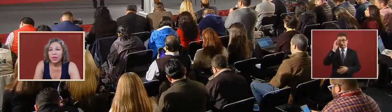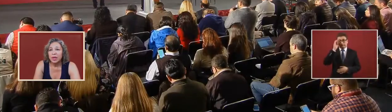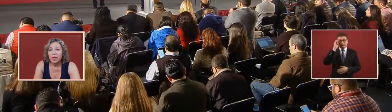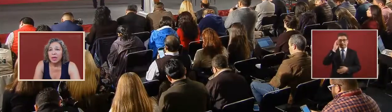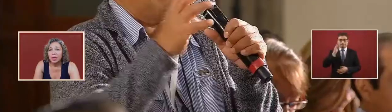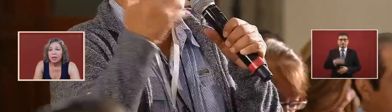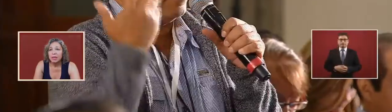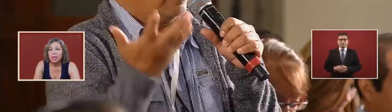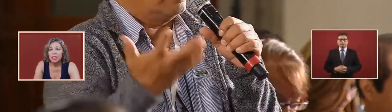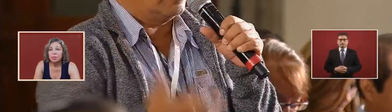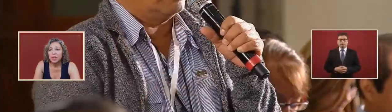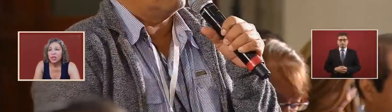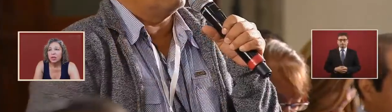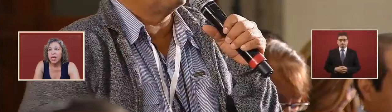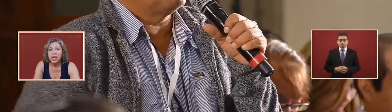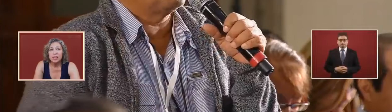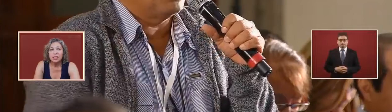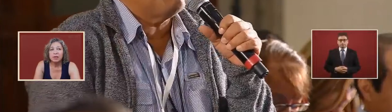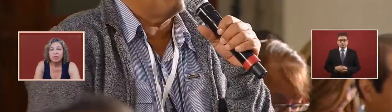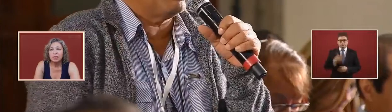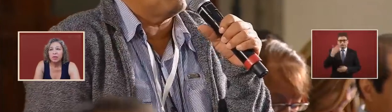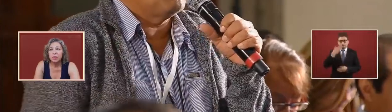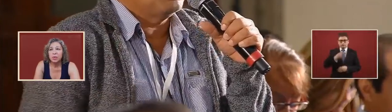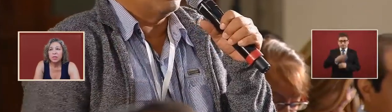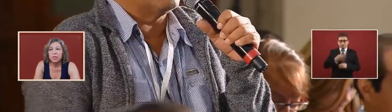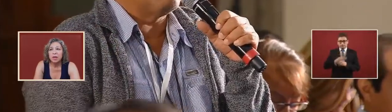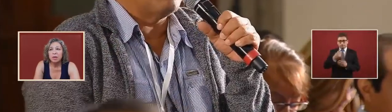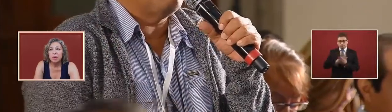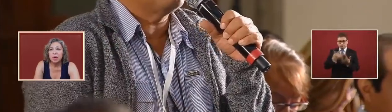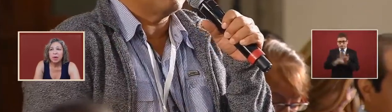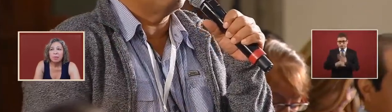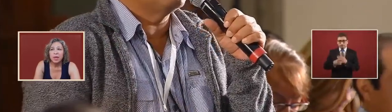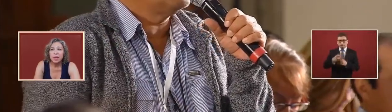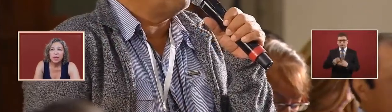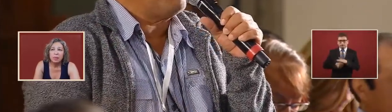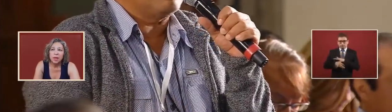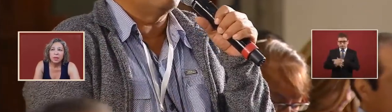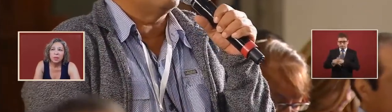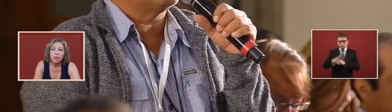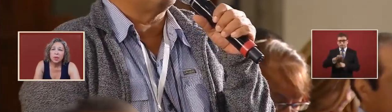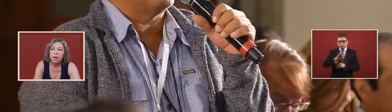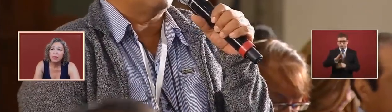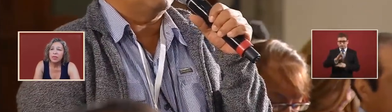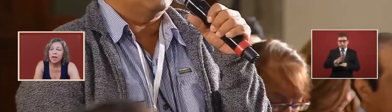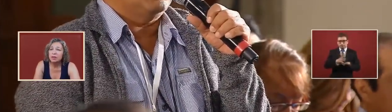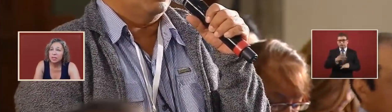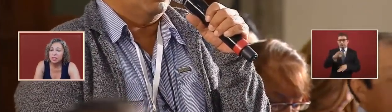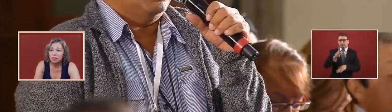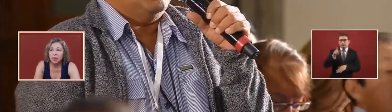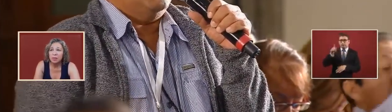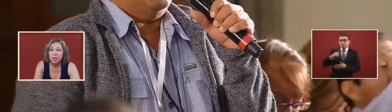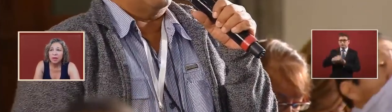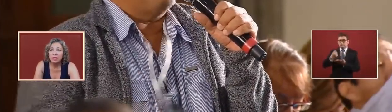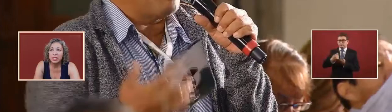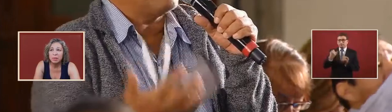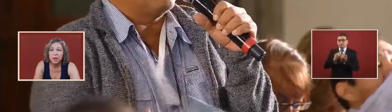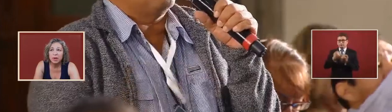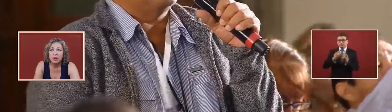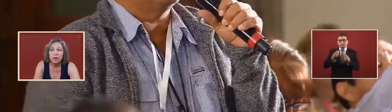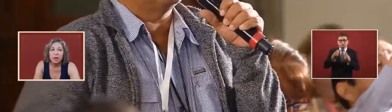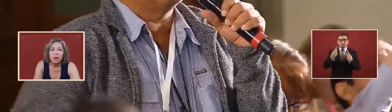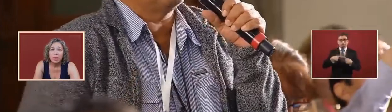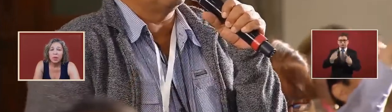this special case from guanxinapa but in tamalipas we have thousands of people that have